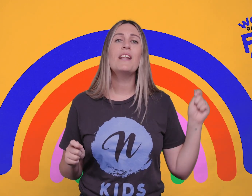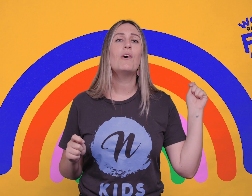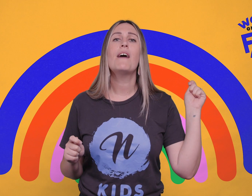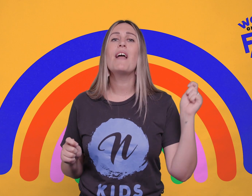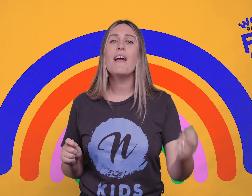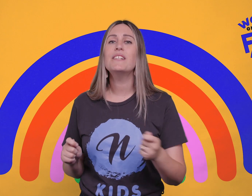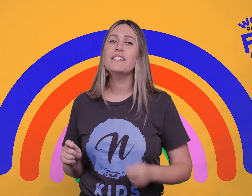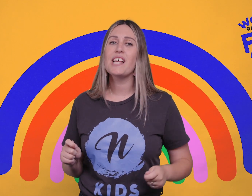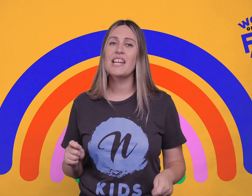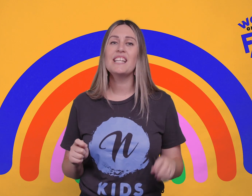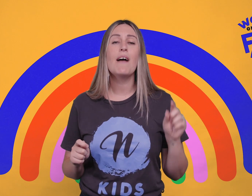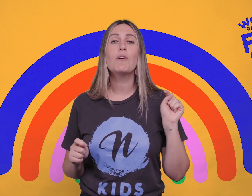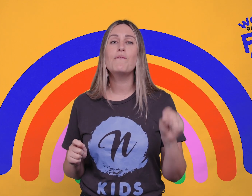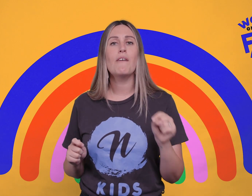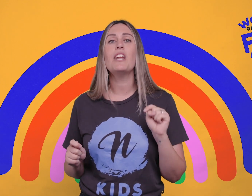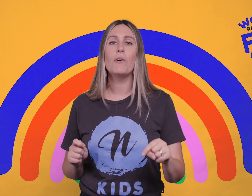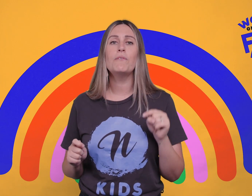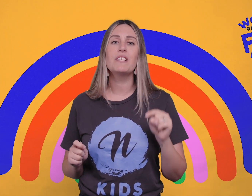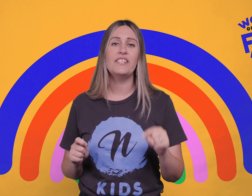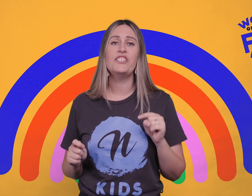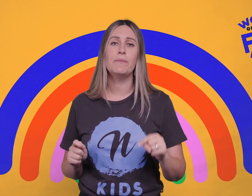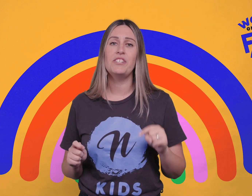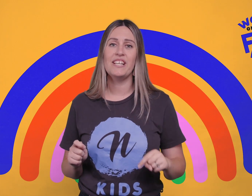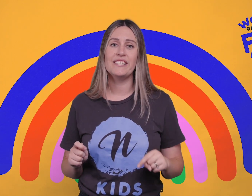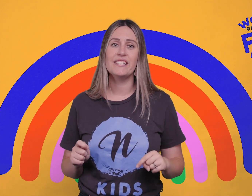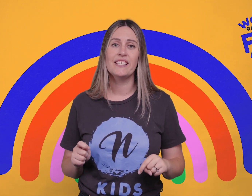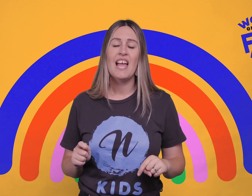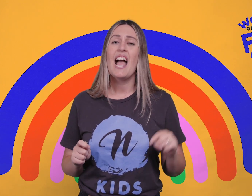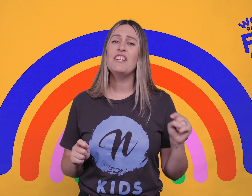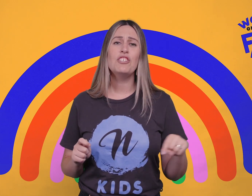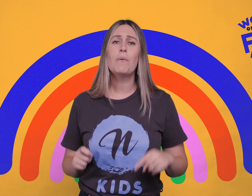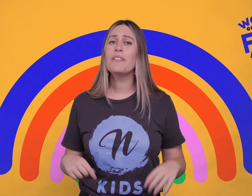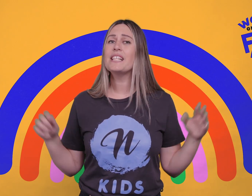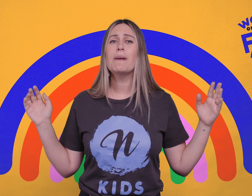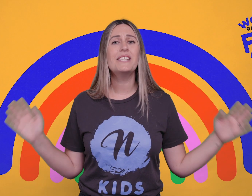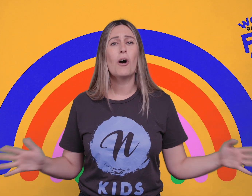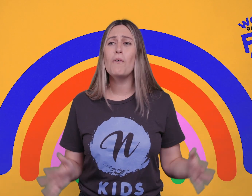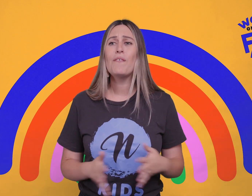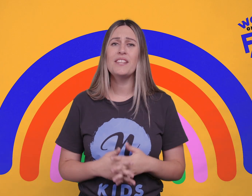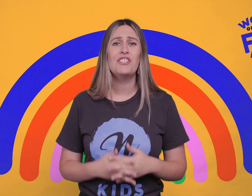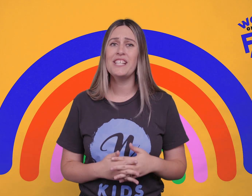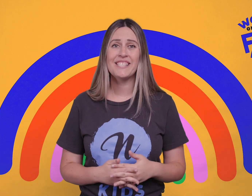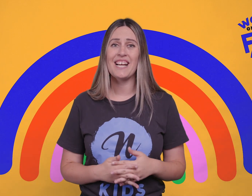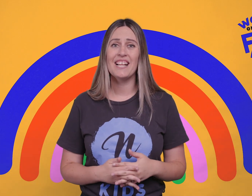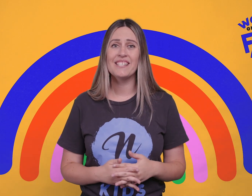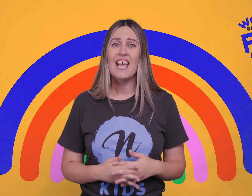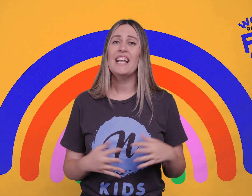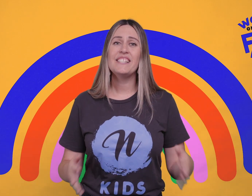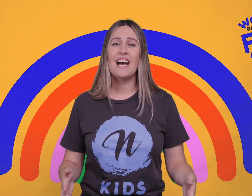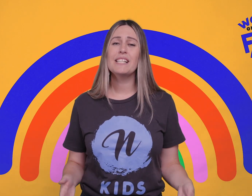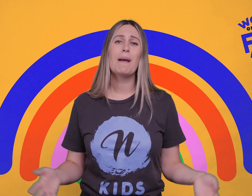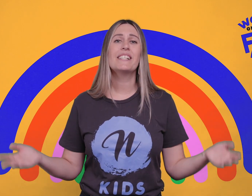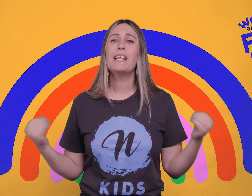people might not have ever decided to have your very own relationship with Jesus. And you know what? That's where this whole faith journey starts.